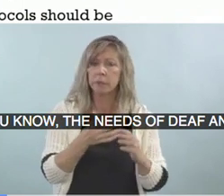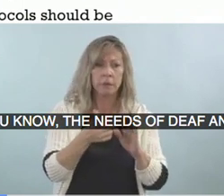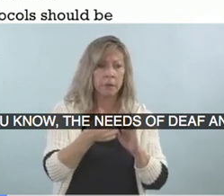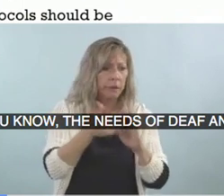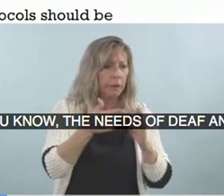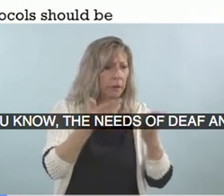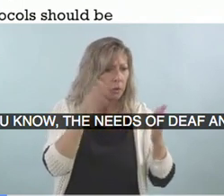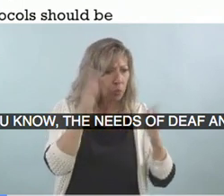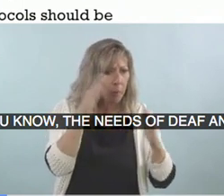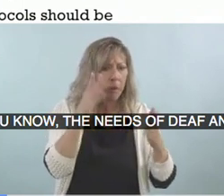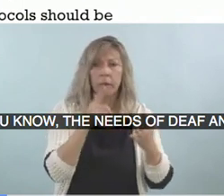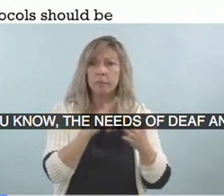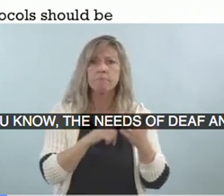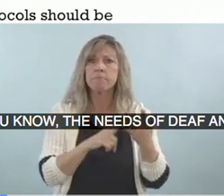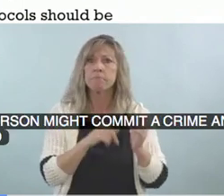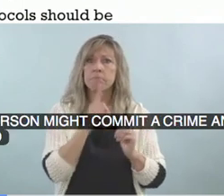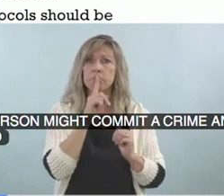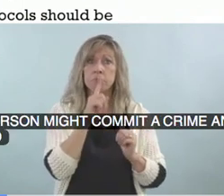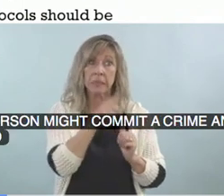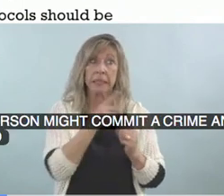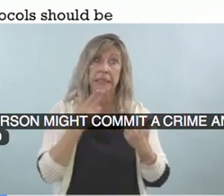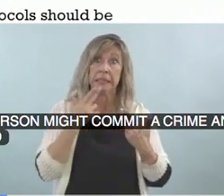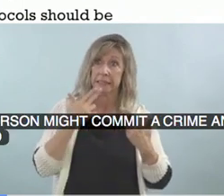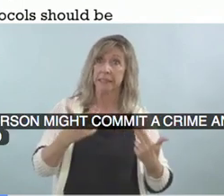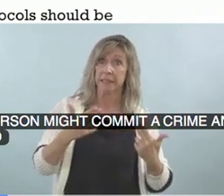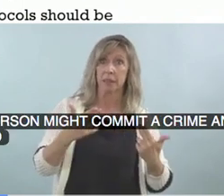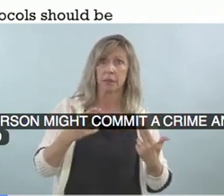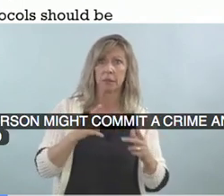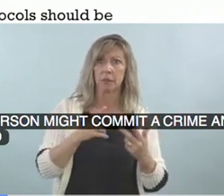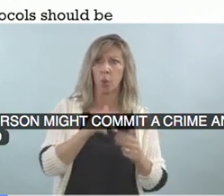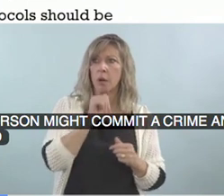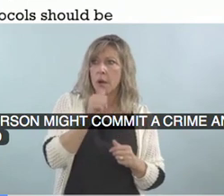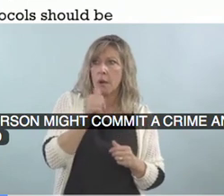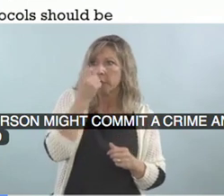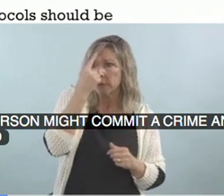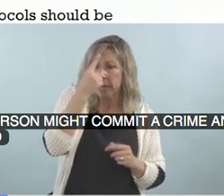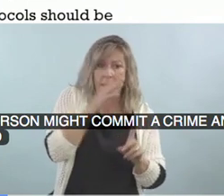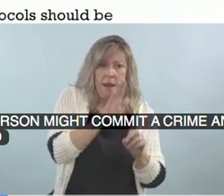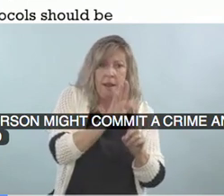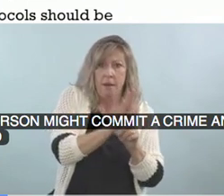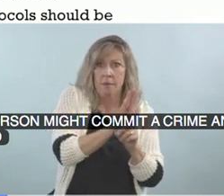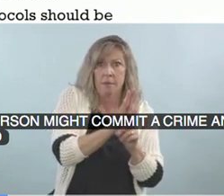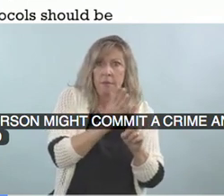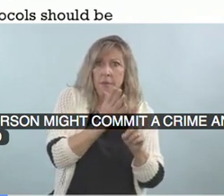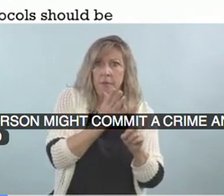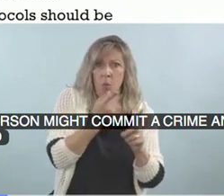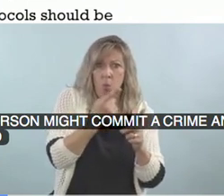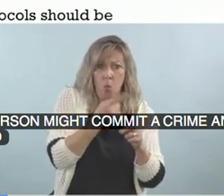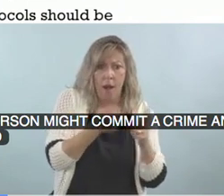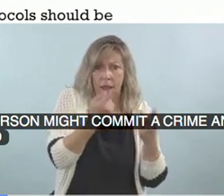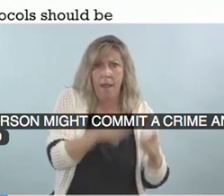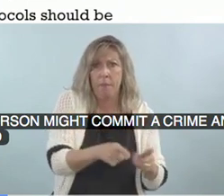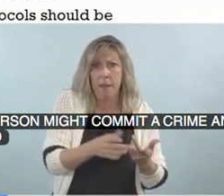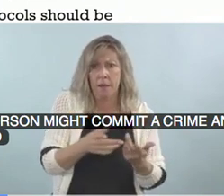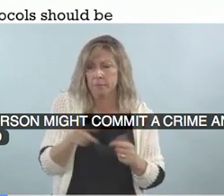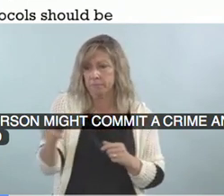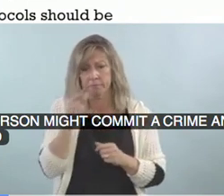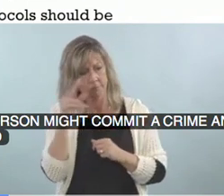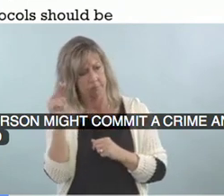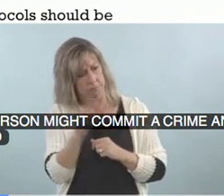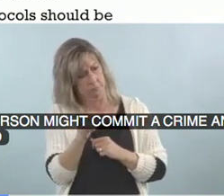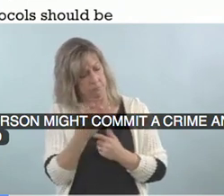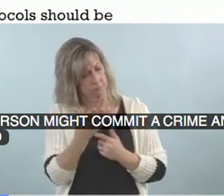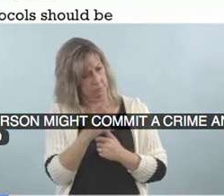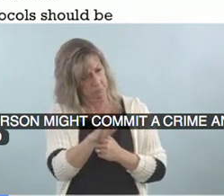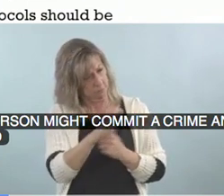don't realize that they could potentially be innocent or they're, they don't understand that their language functioning is not, is not, has nothing to do